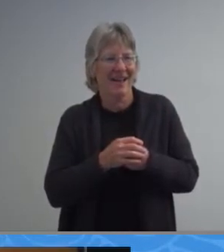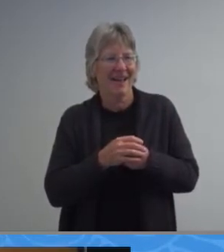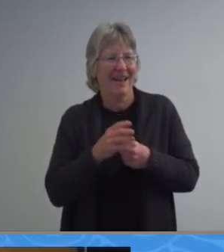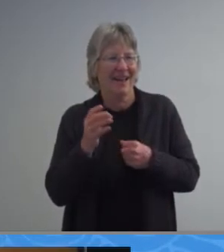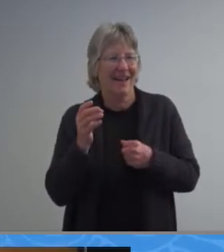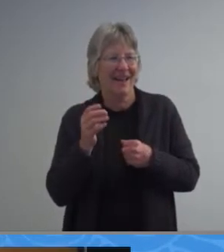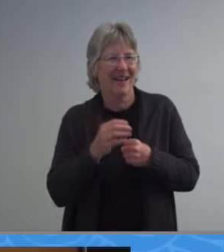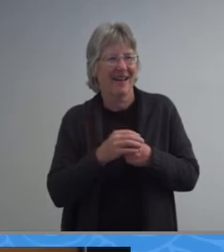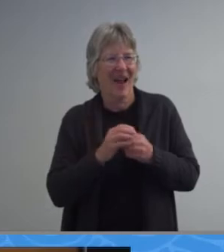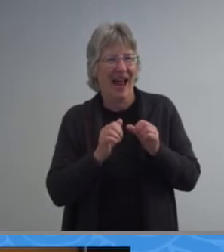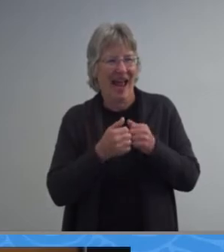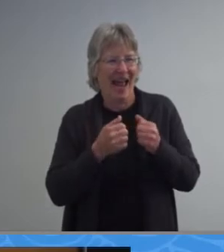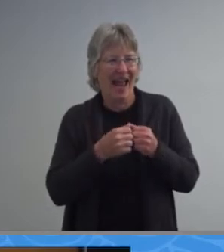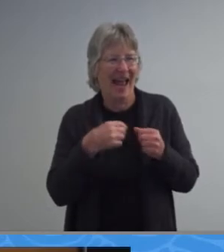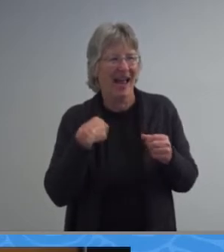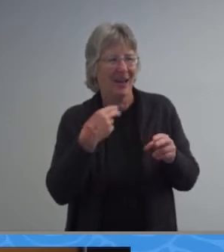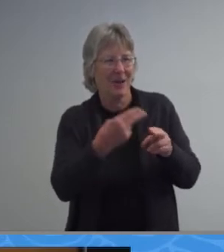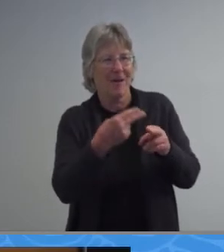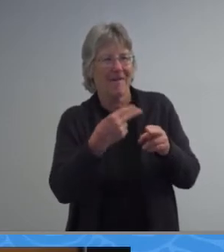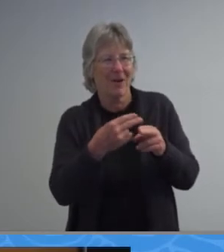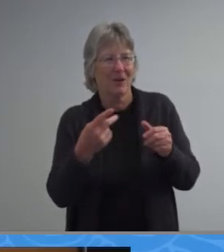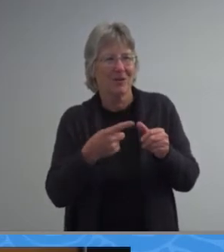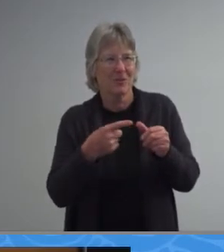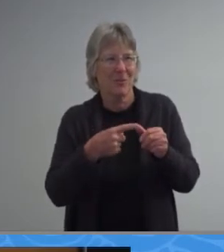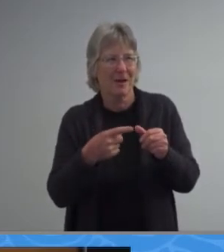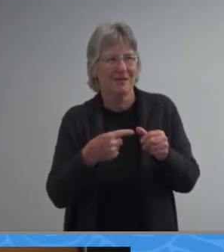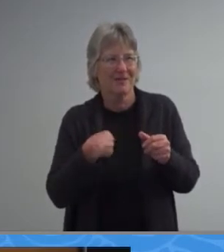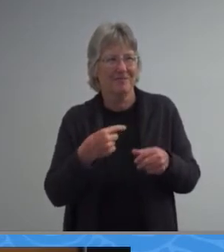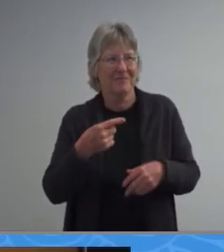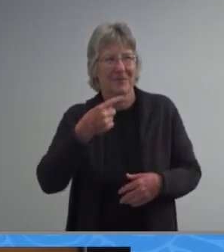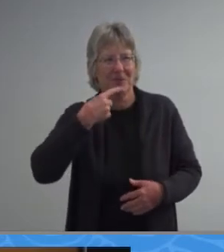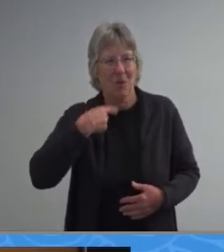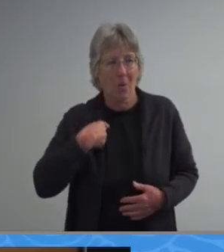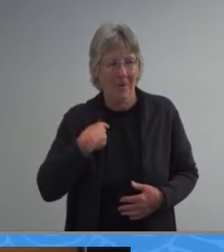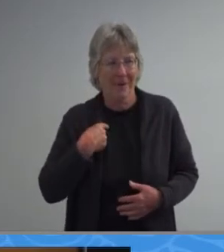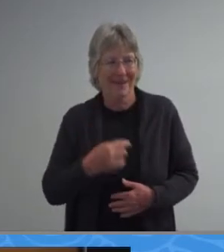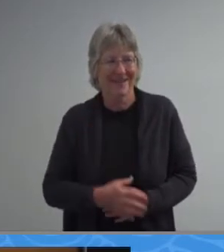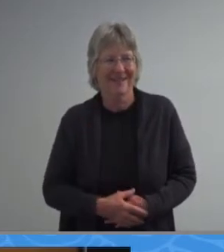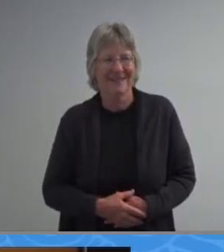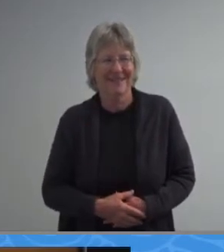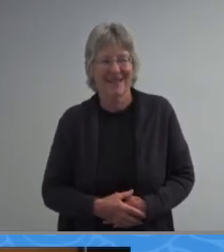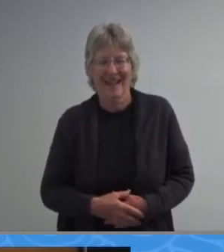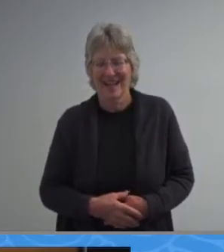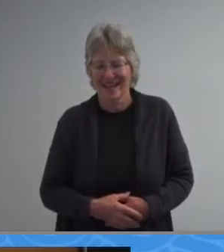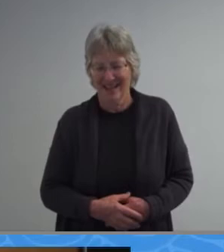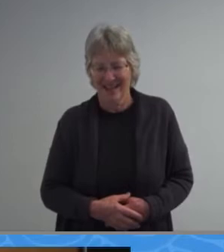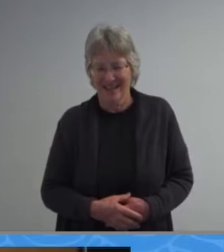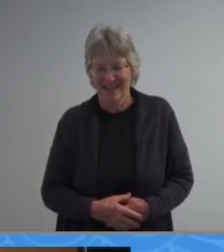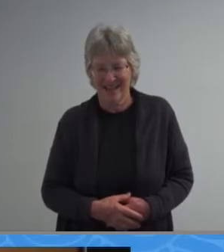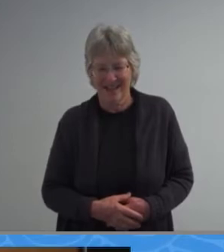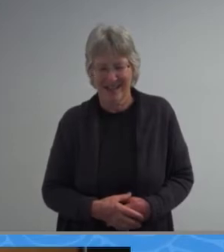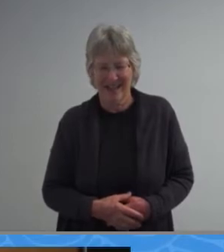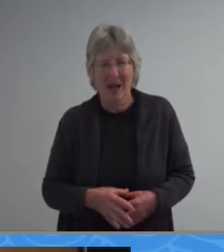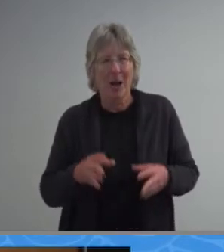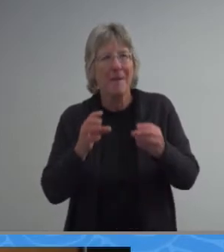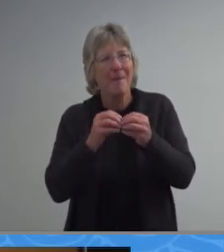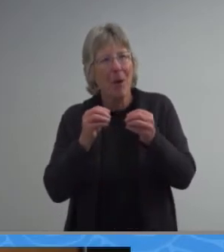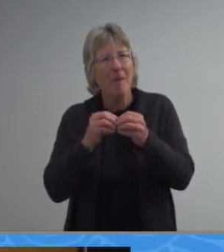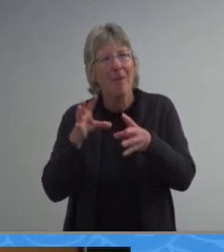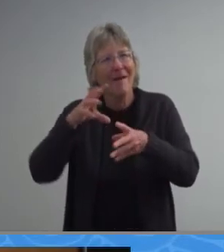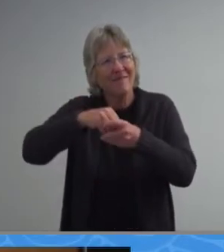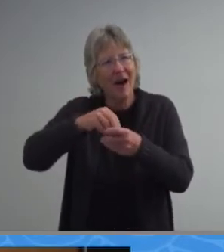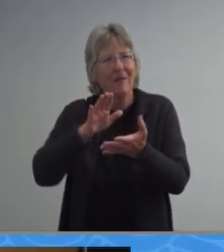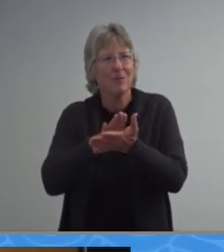on uh how your name first came up to me so as i'm getting more ingratiated with the schools in my